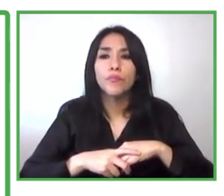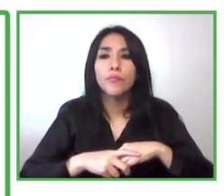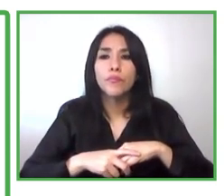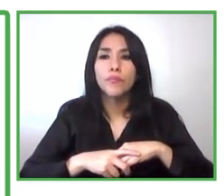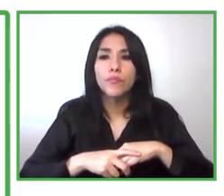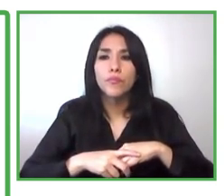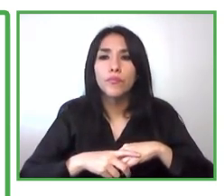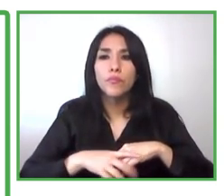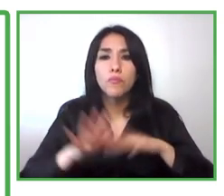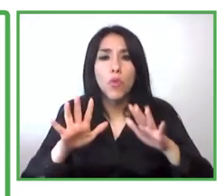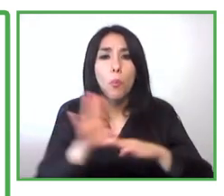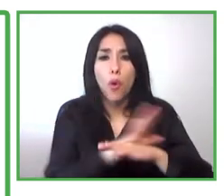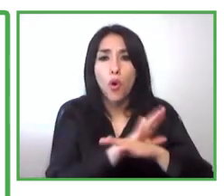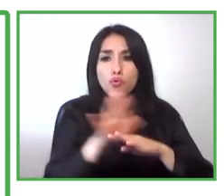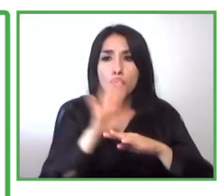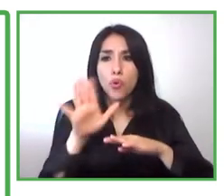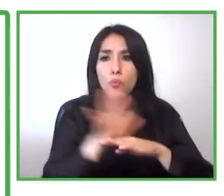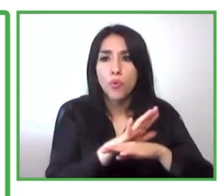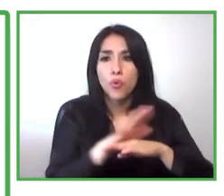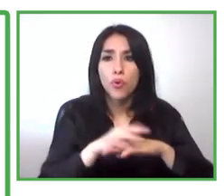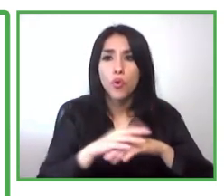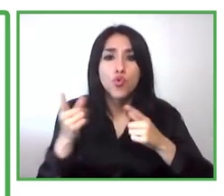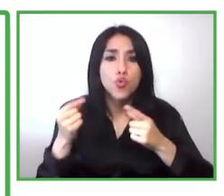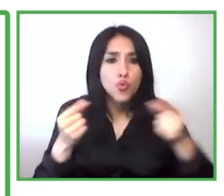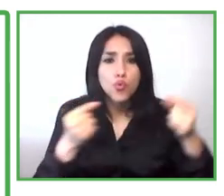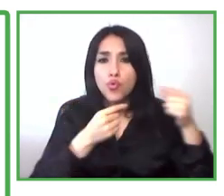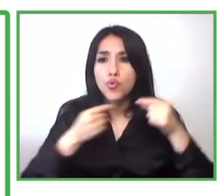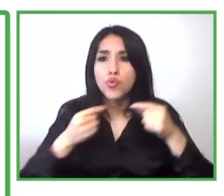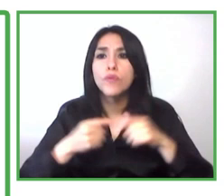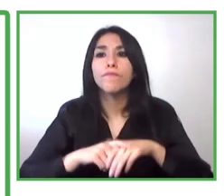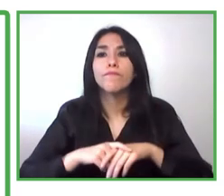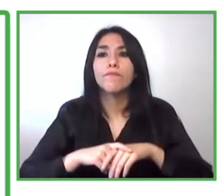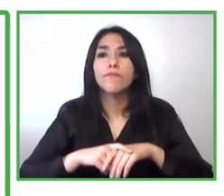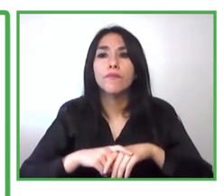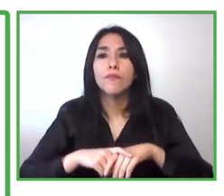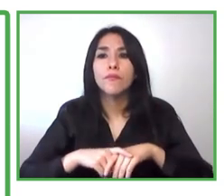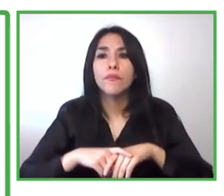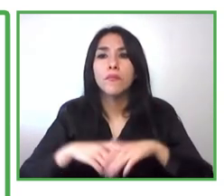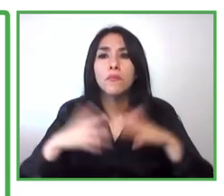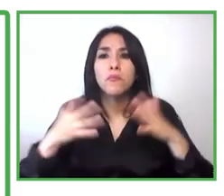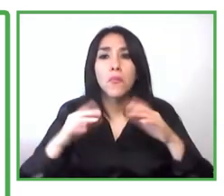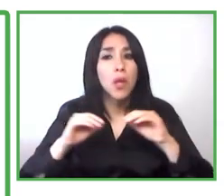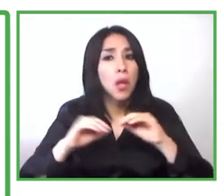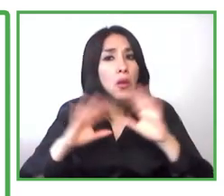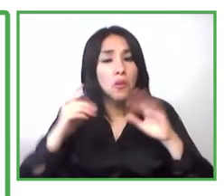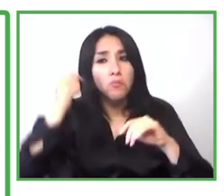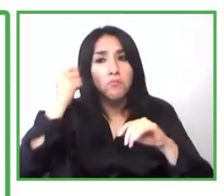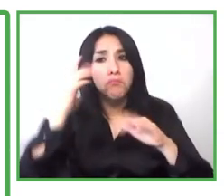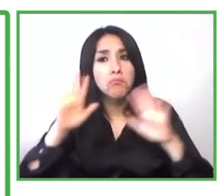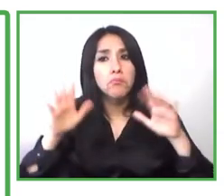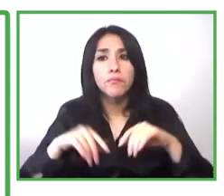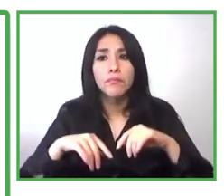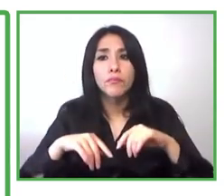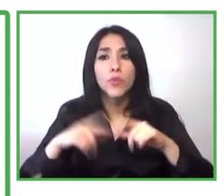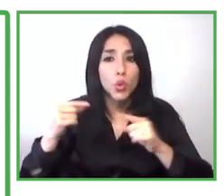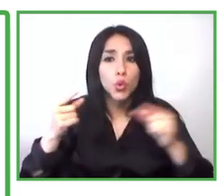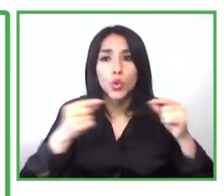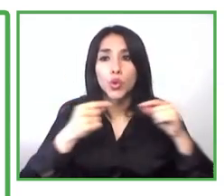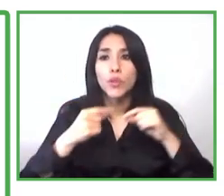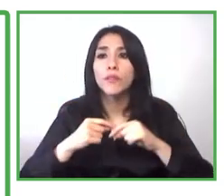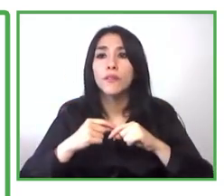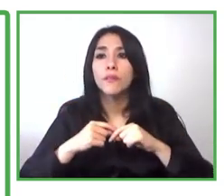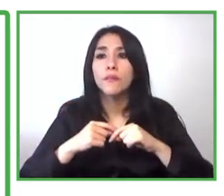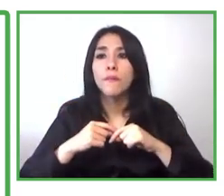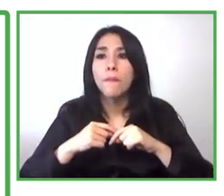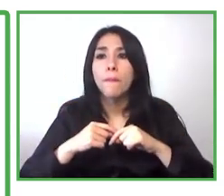how could we do that what are the tools what are the ways that they could understand it better and that's how we develop the tools uh thinking